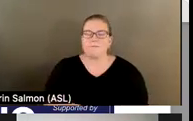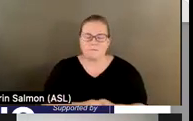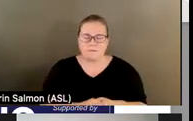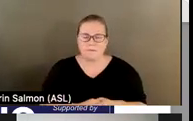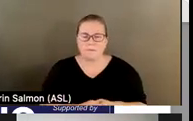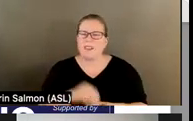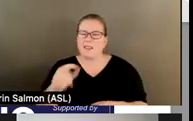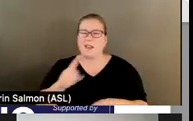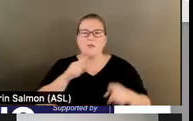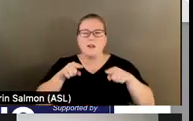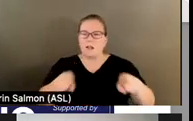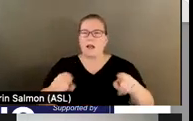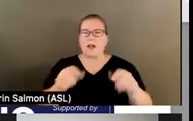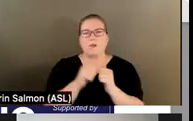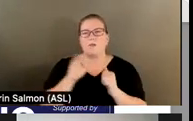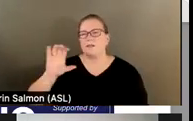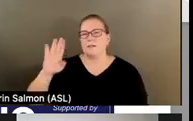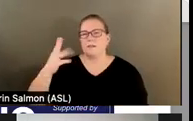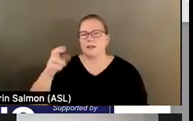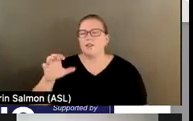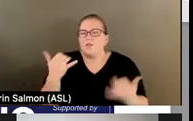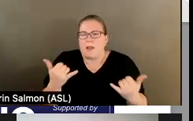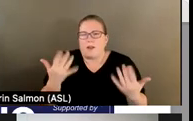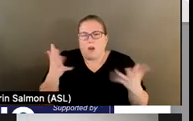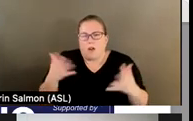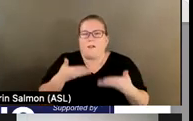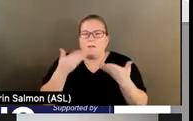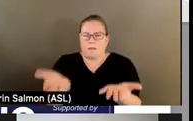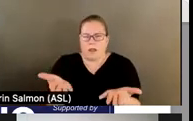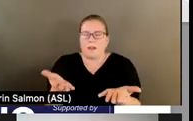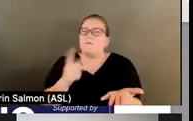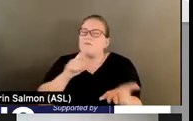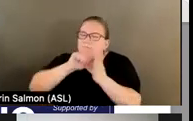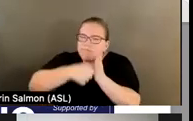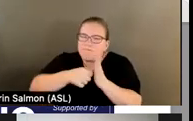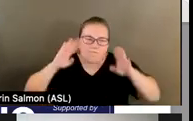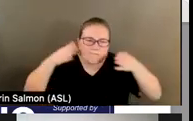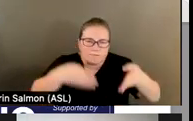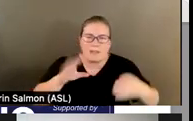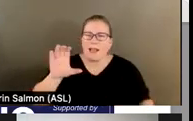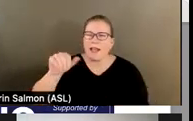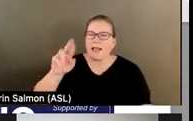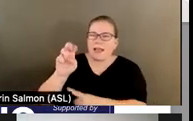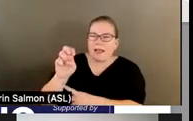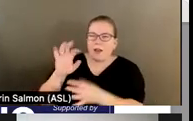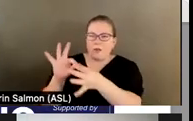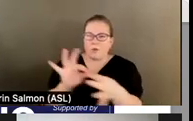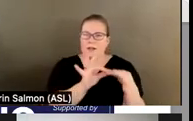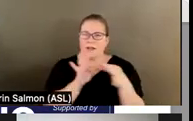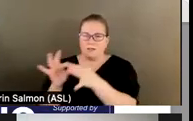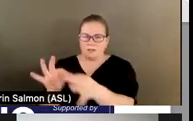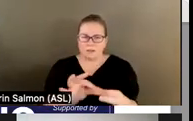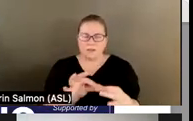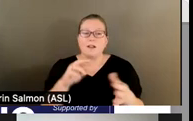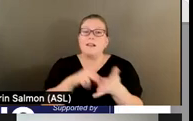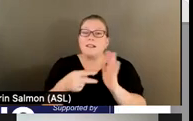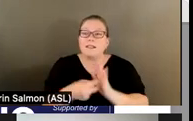Service Boards currently provide, with an increased emphasis on care coordination. That means that a CCBHC can meet a wide